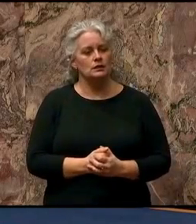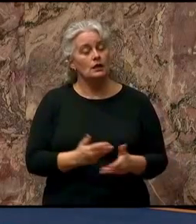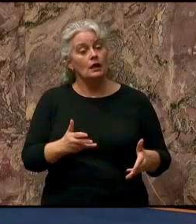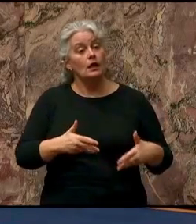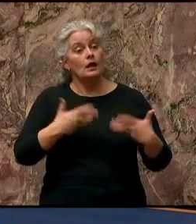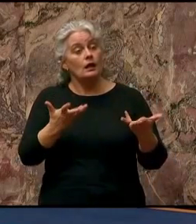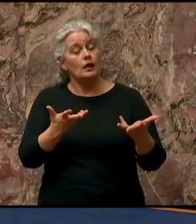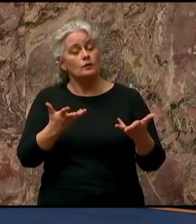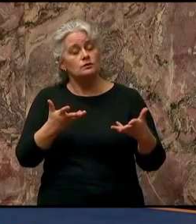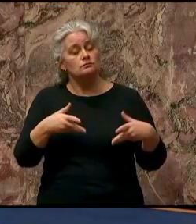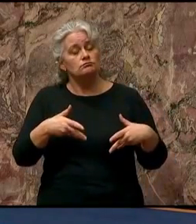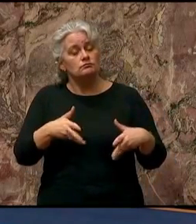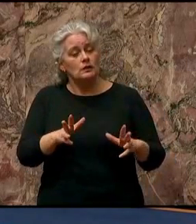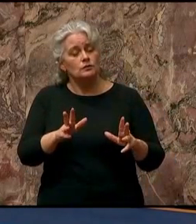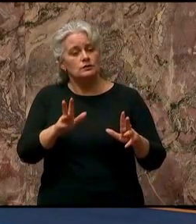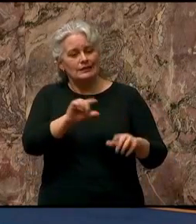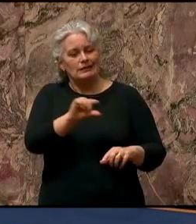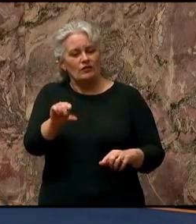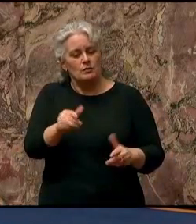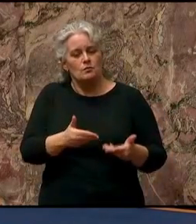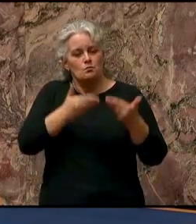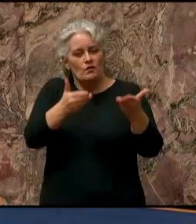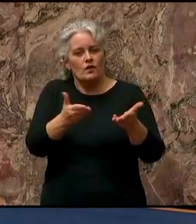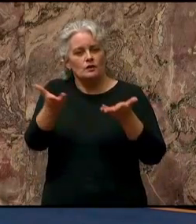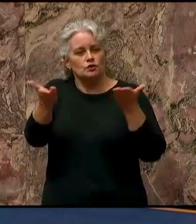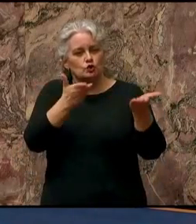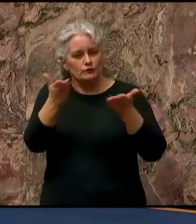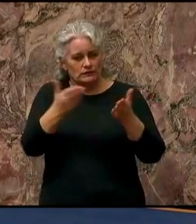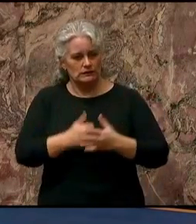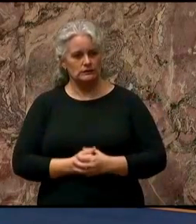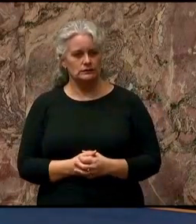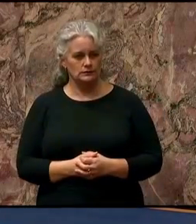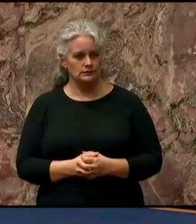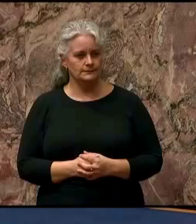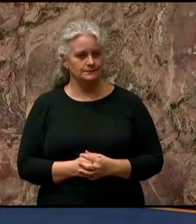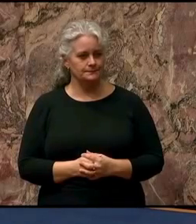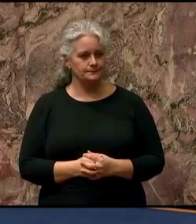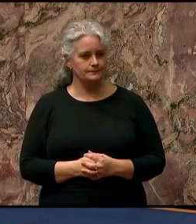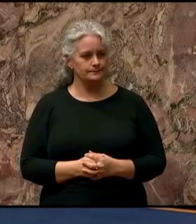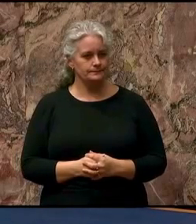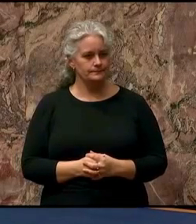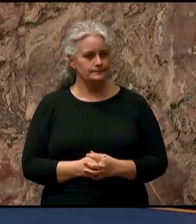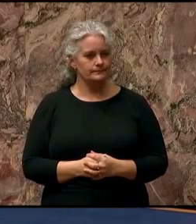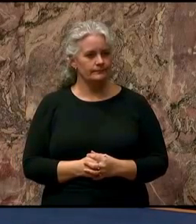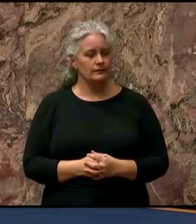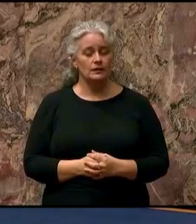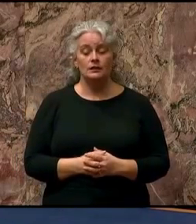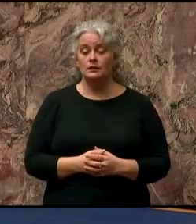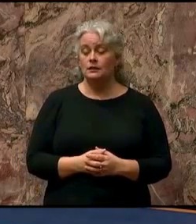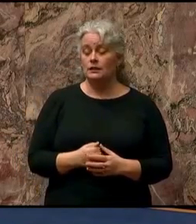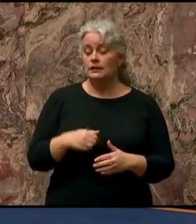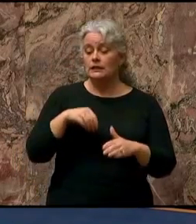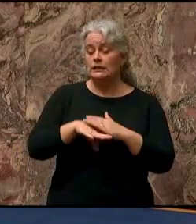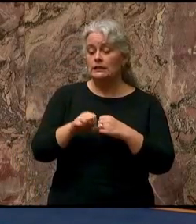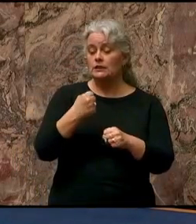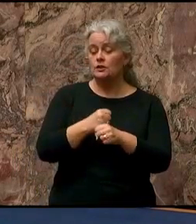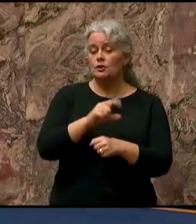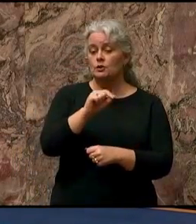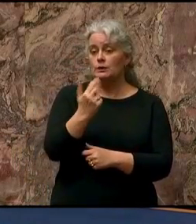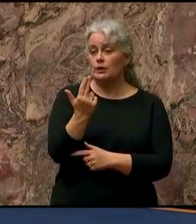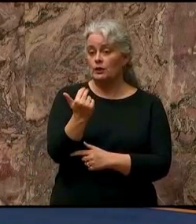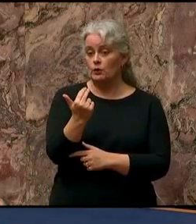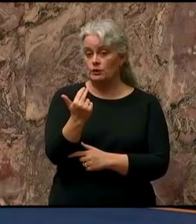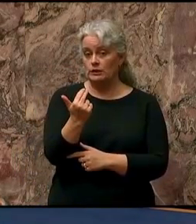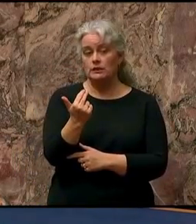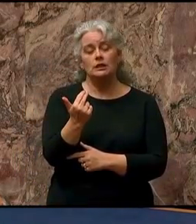services that have become part of how we define ourselves as Canadians. In 2013, your government proposed